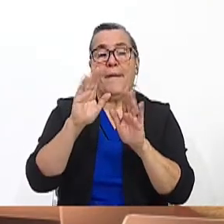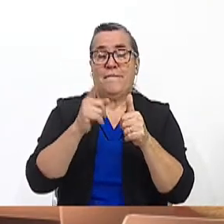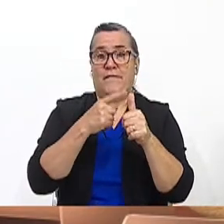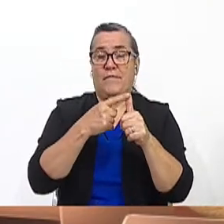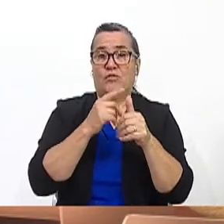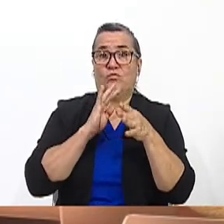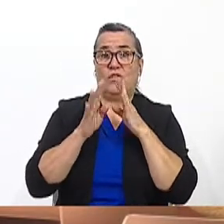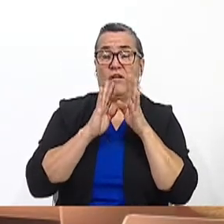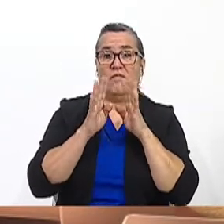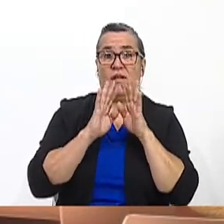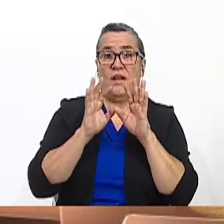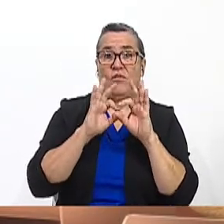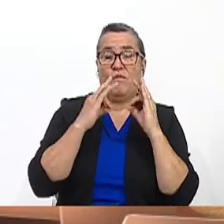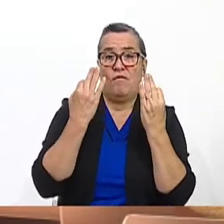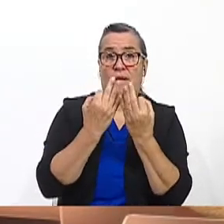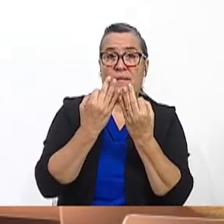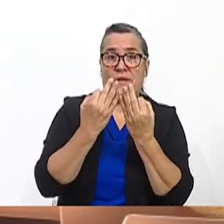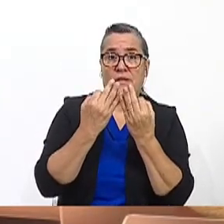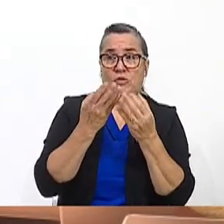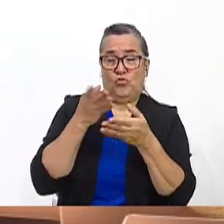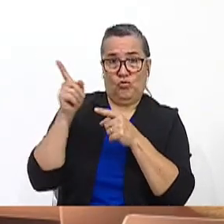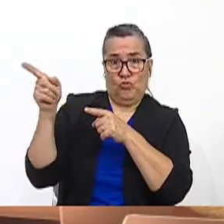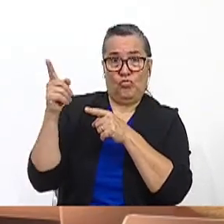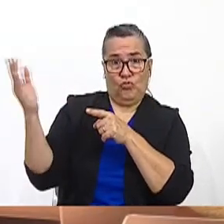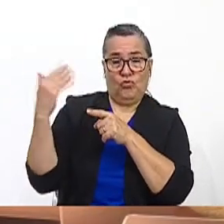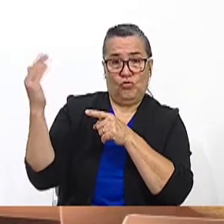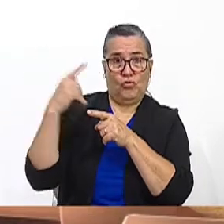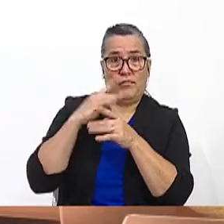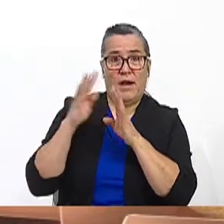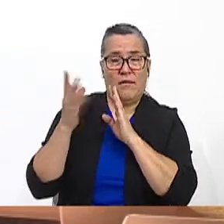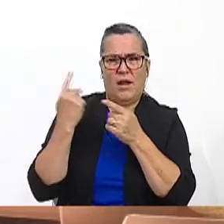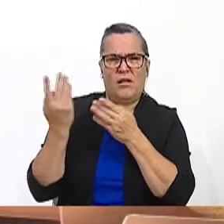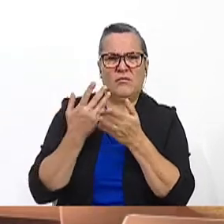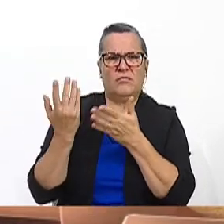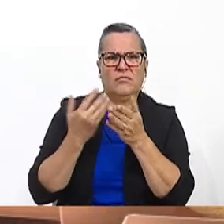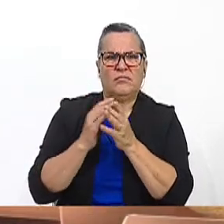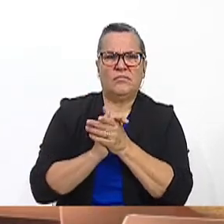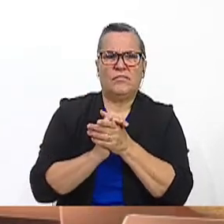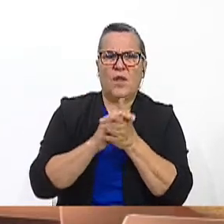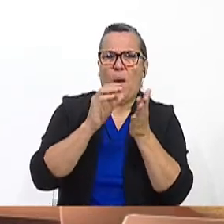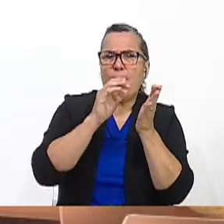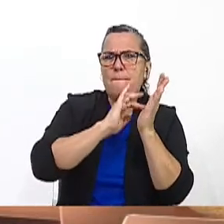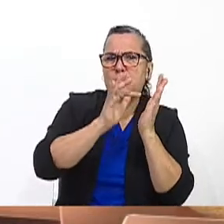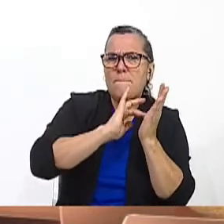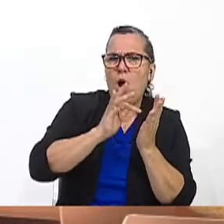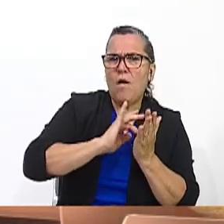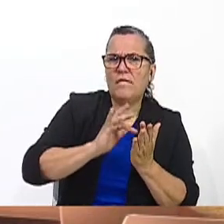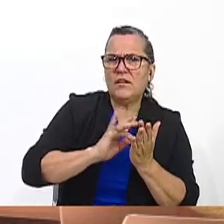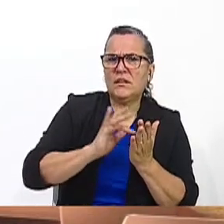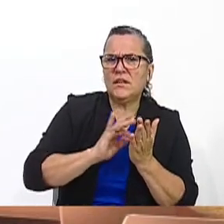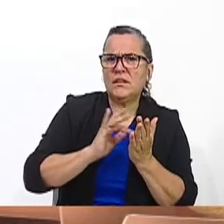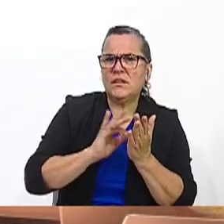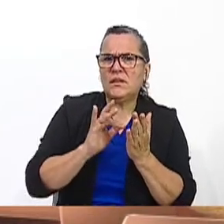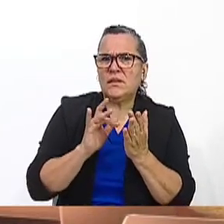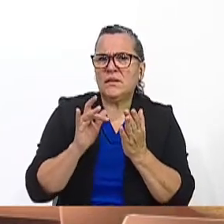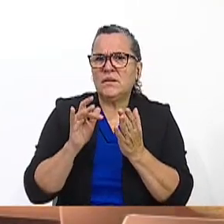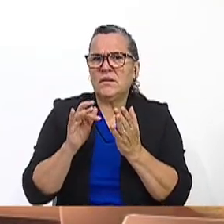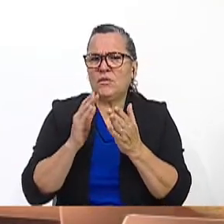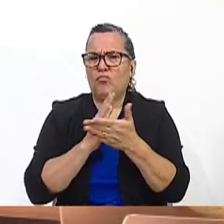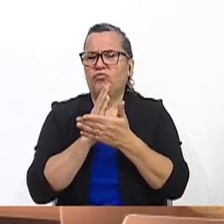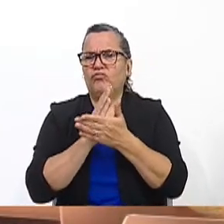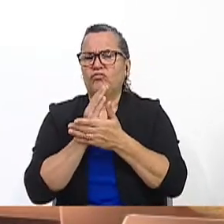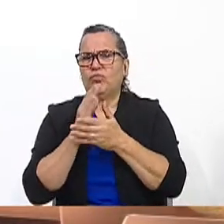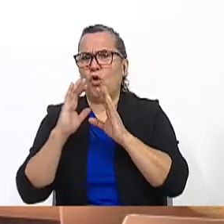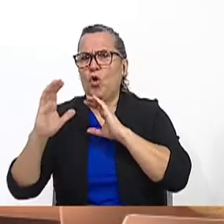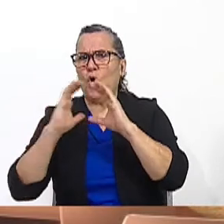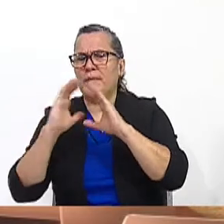your families about those those questions. Are mobiles killing conversation in your family? Mm-hmm.